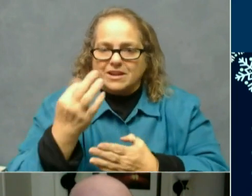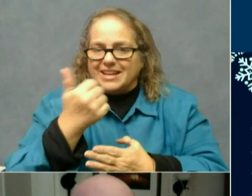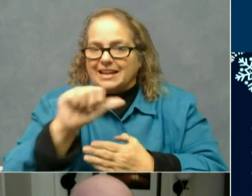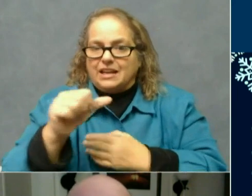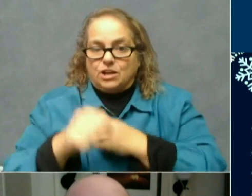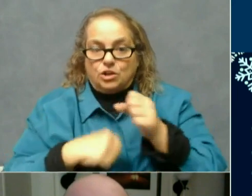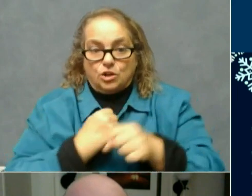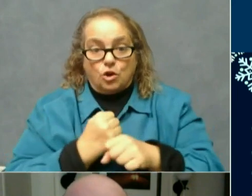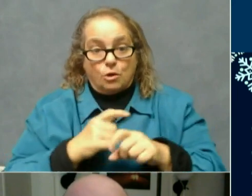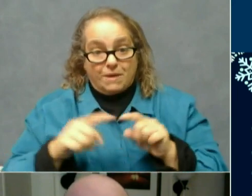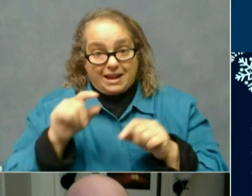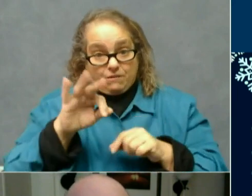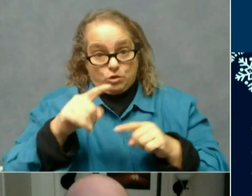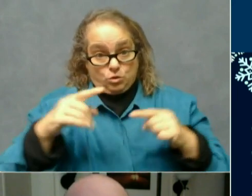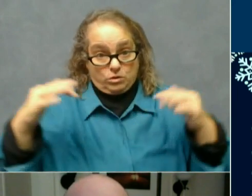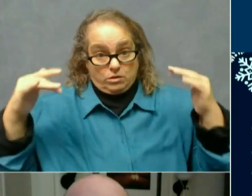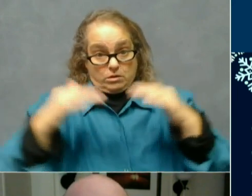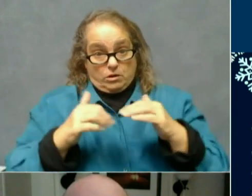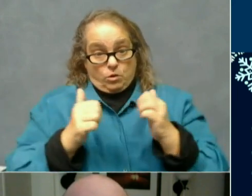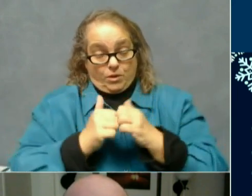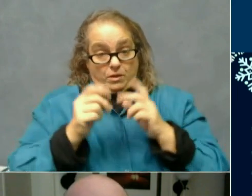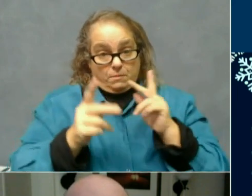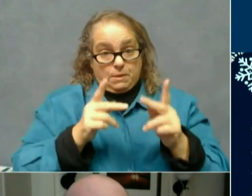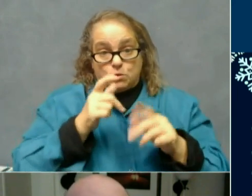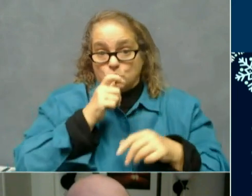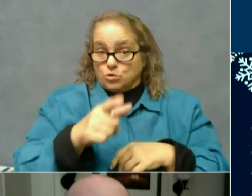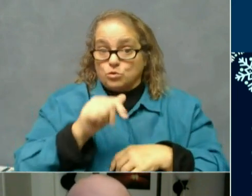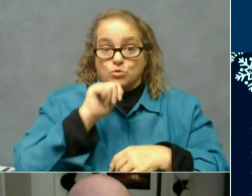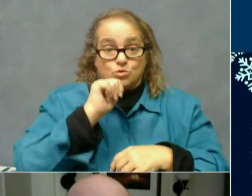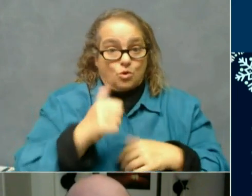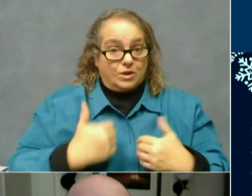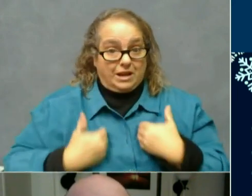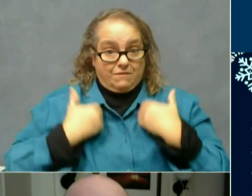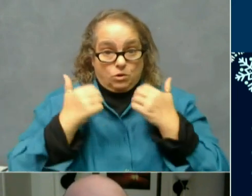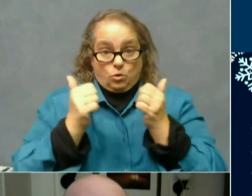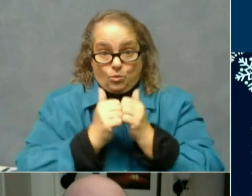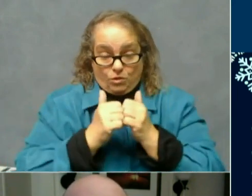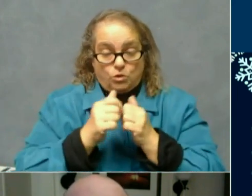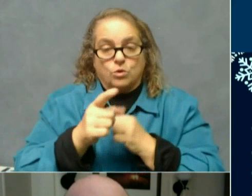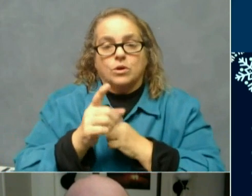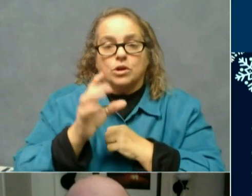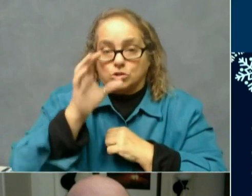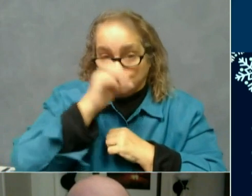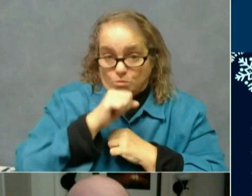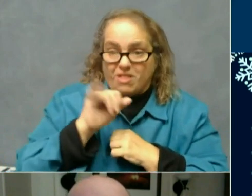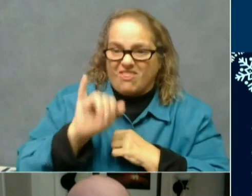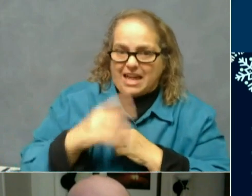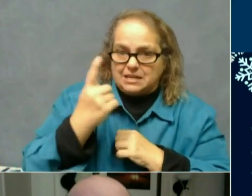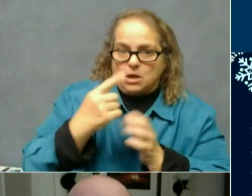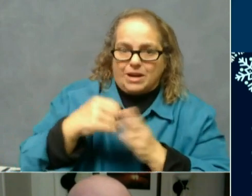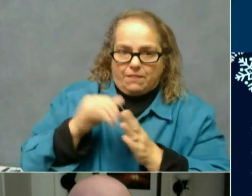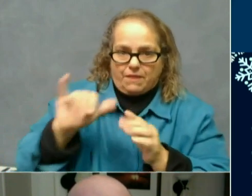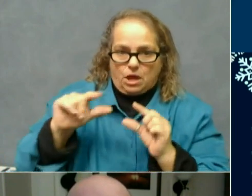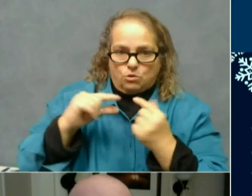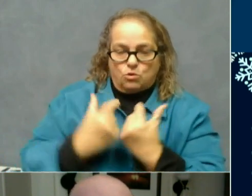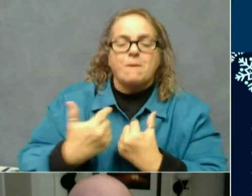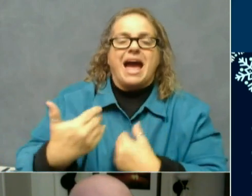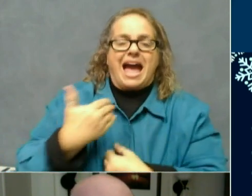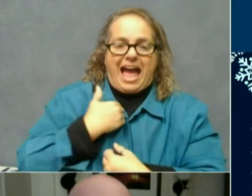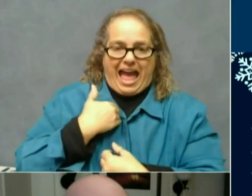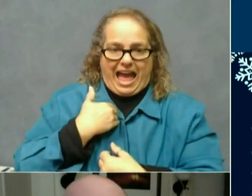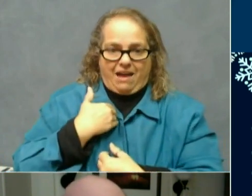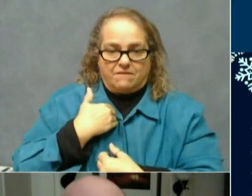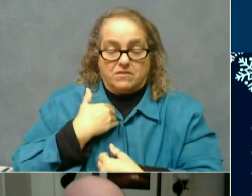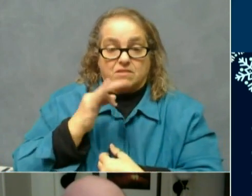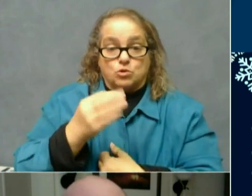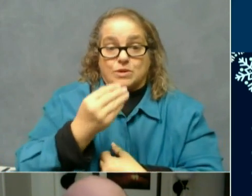get together with people with whom you do not live, you should assume someone in that group is infected. And if you eat and drink and